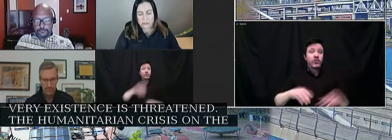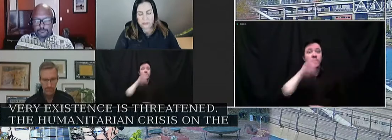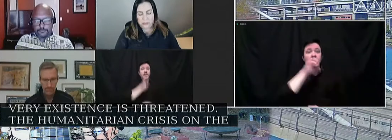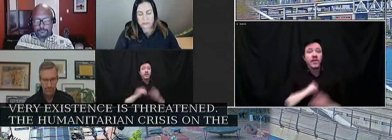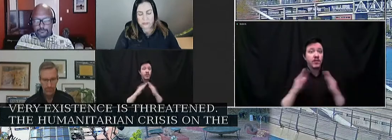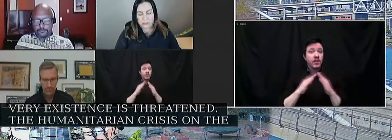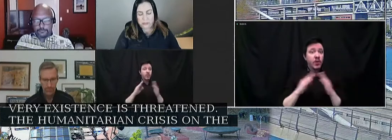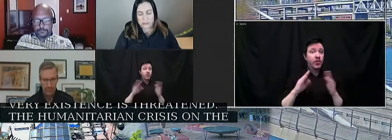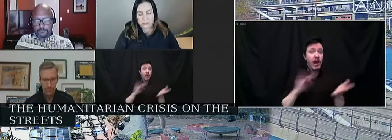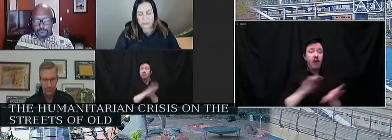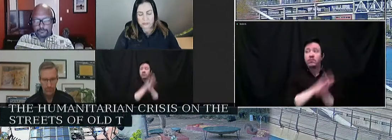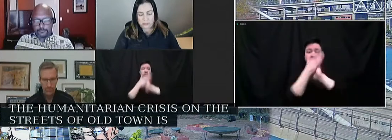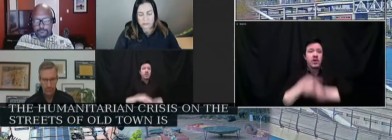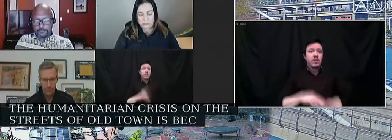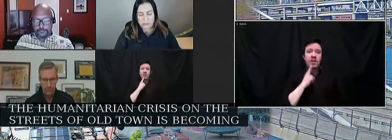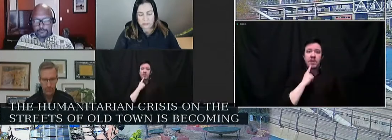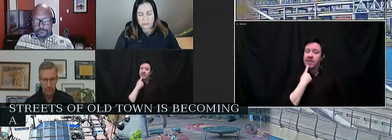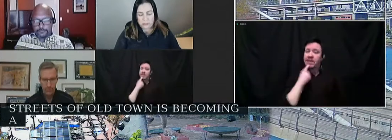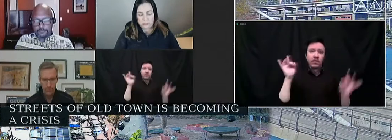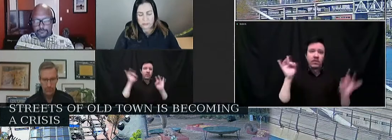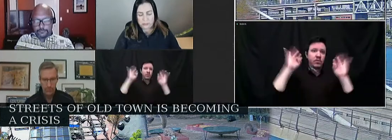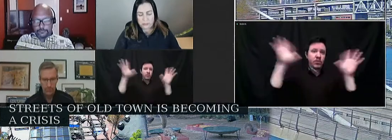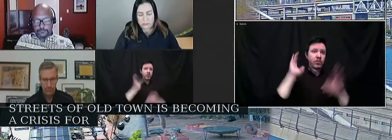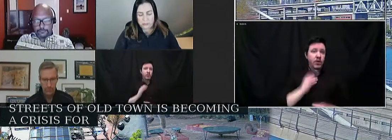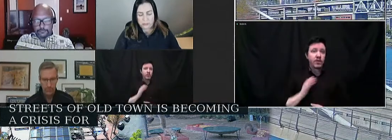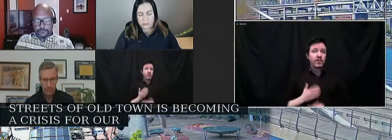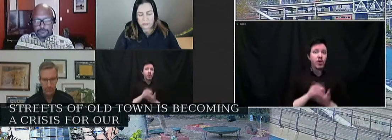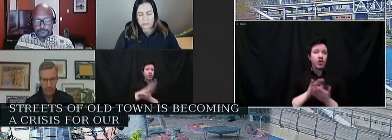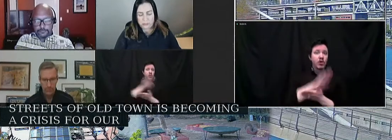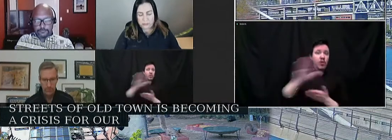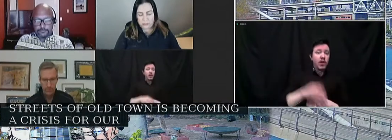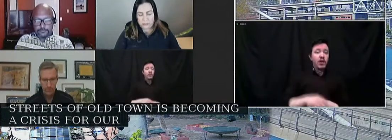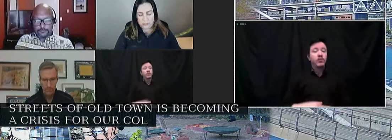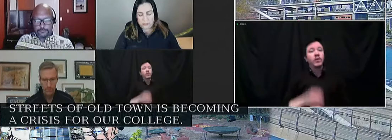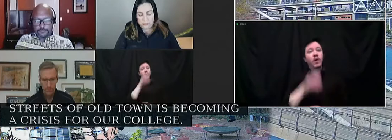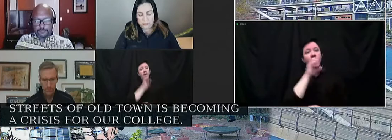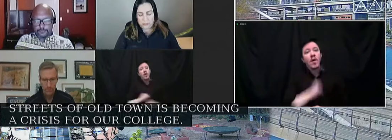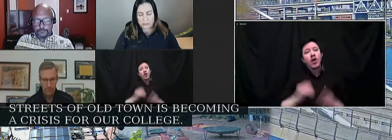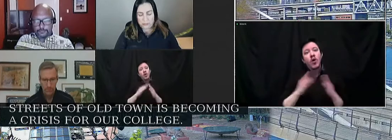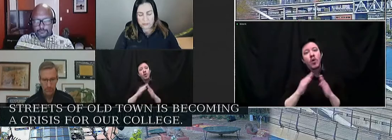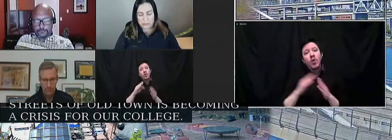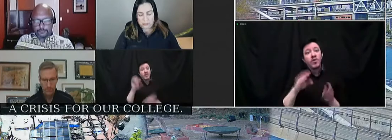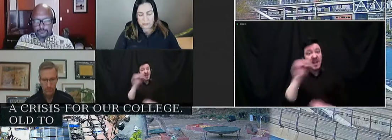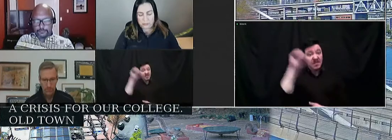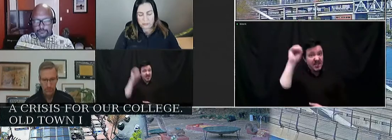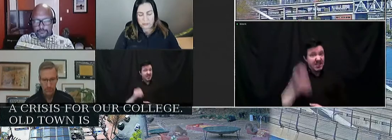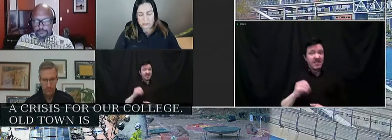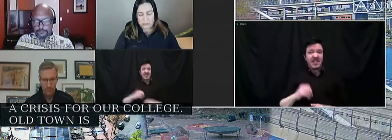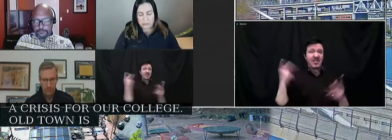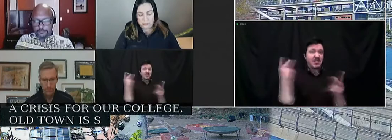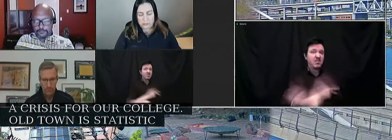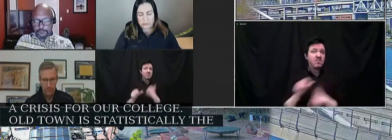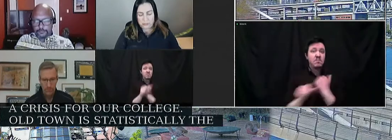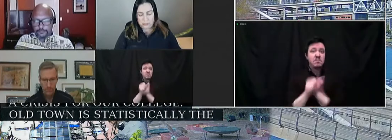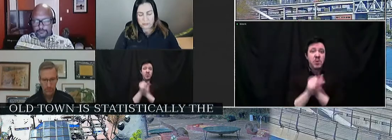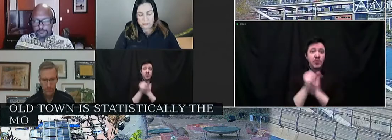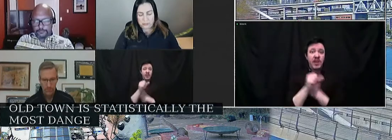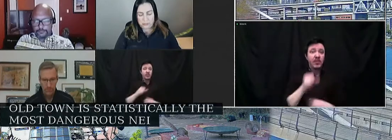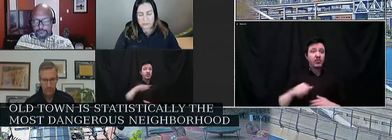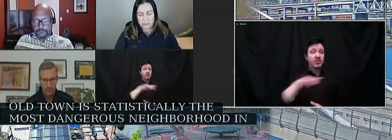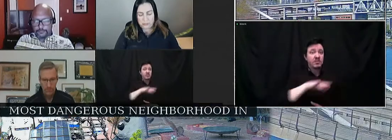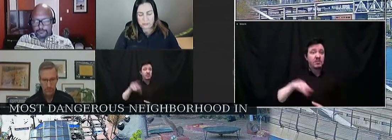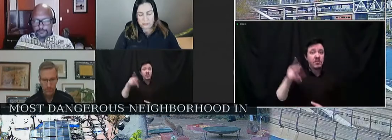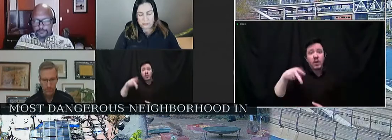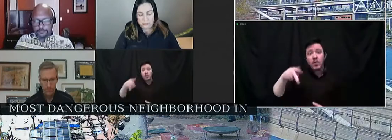an existential crisis for our college. Old Town is statistically the most dangerous neighborhood in the city. I believe we have a moral